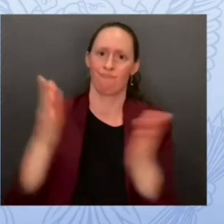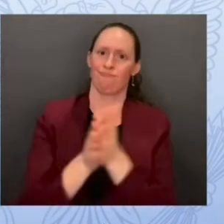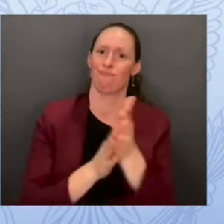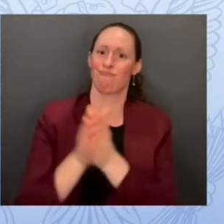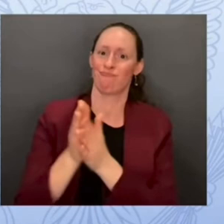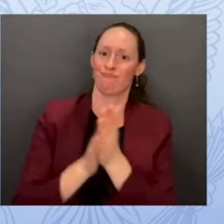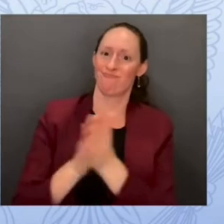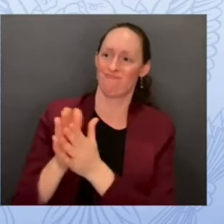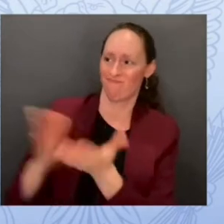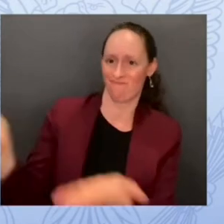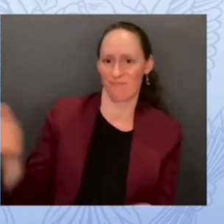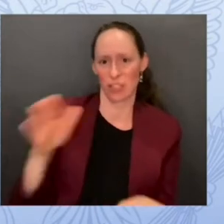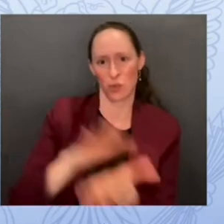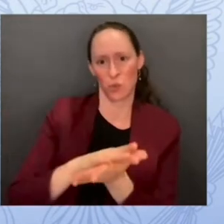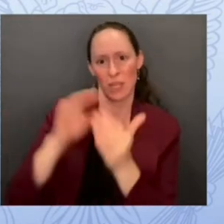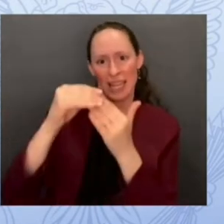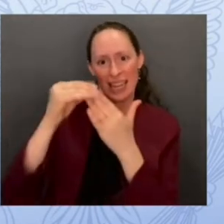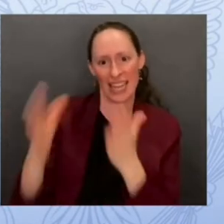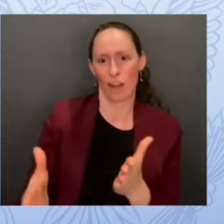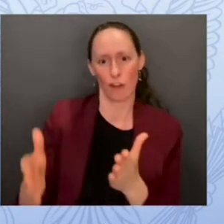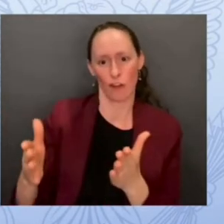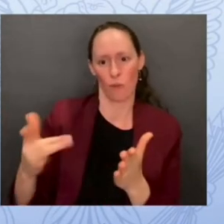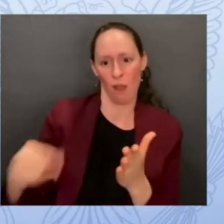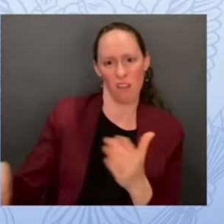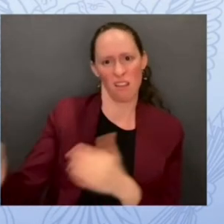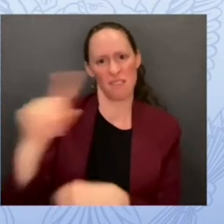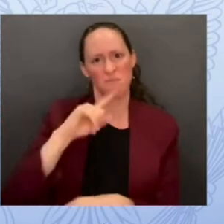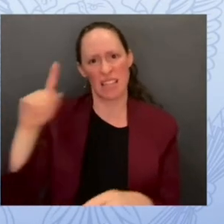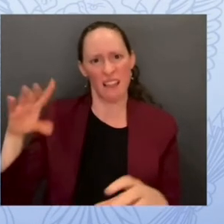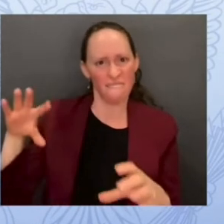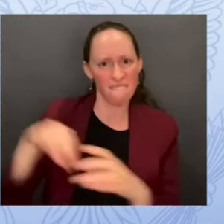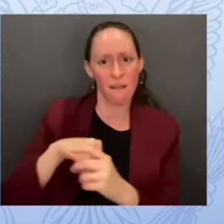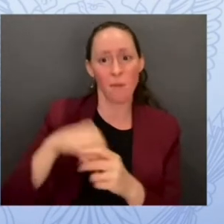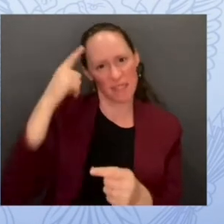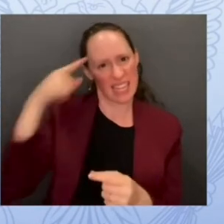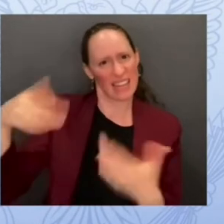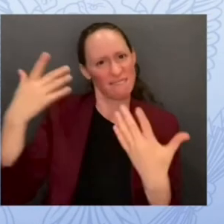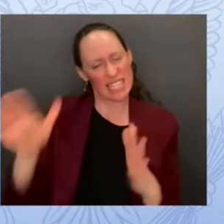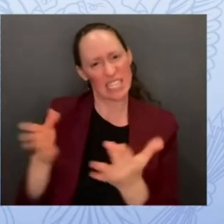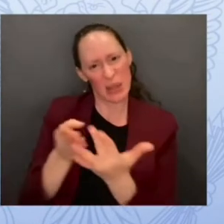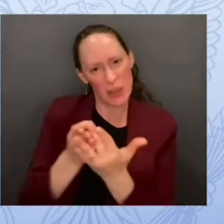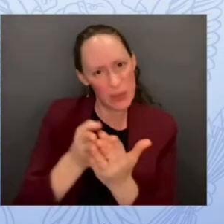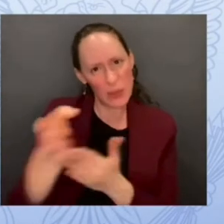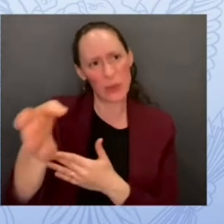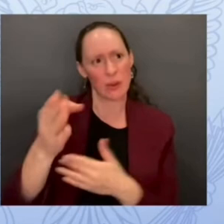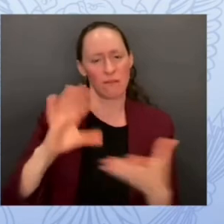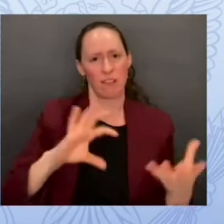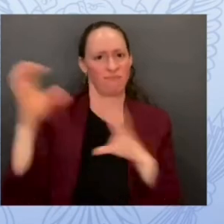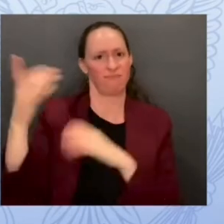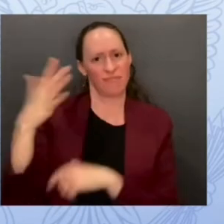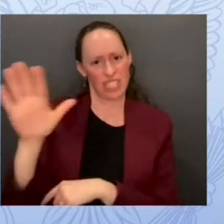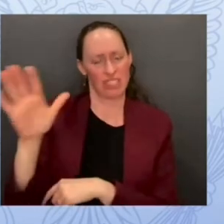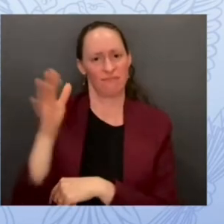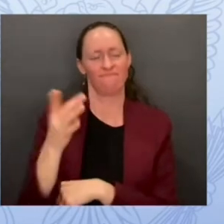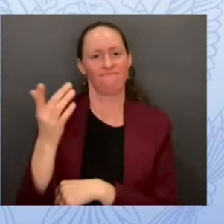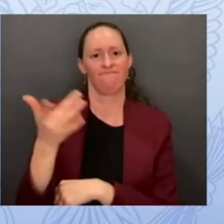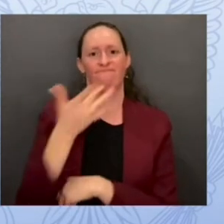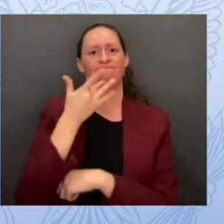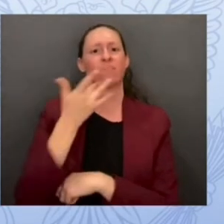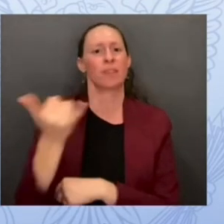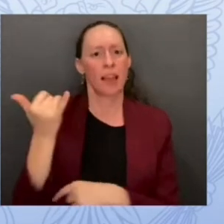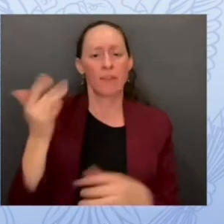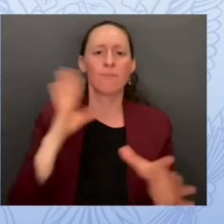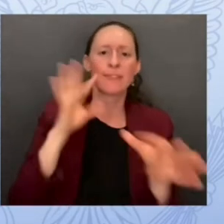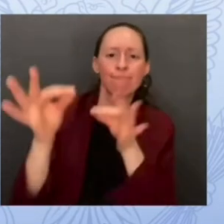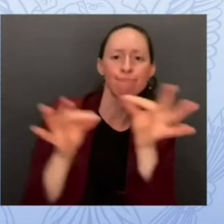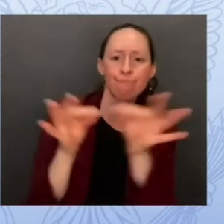after a significant ransomware attack so now that we're reset i'd like to invite the first panel of speakers to join